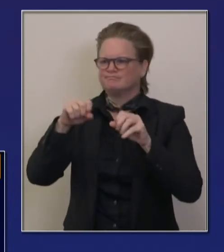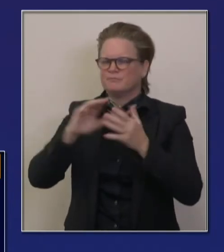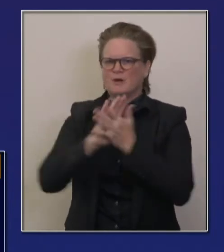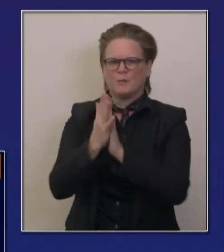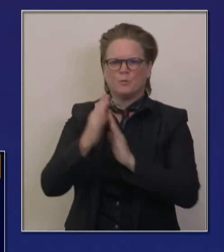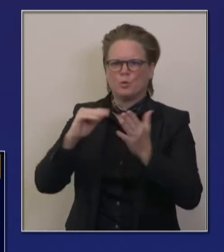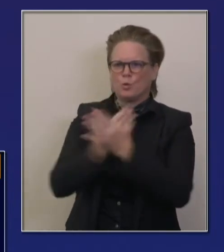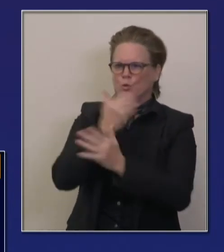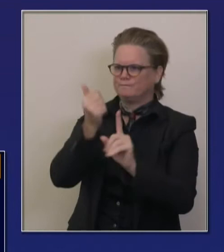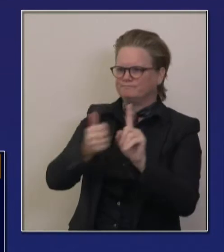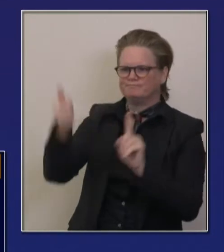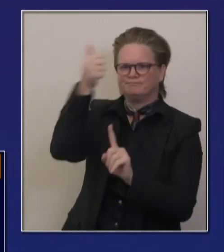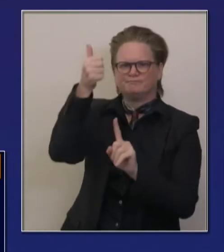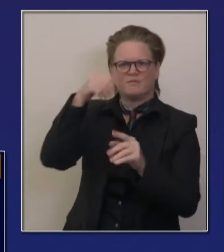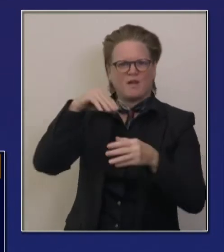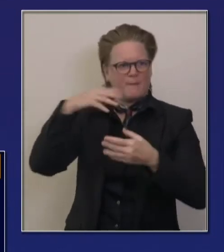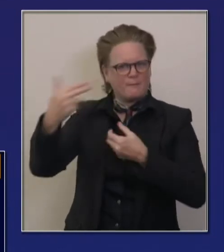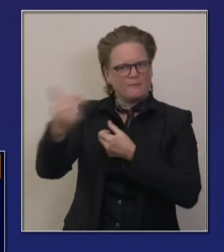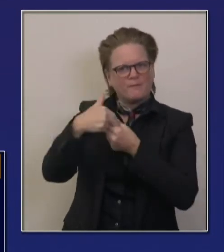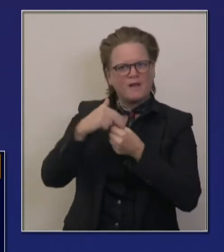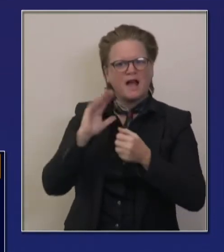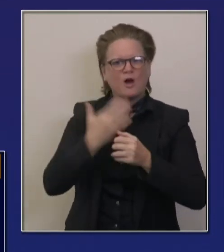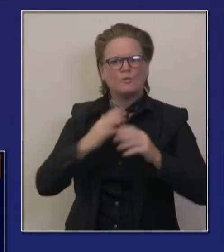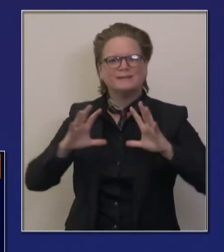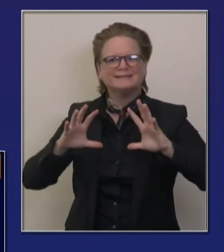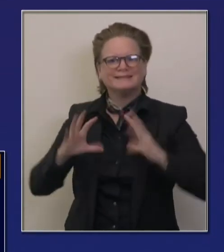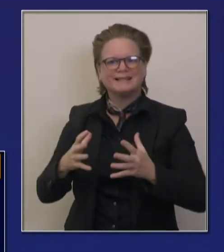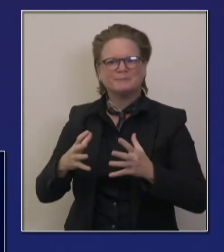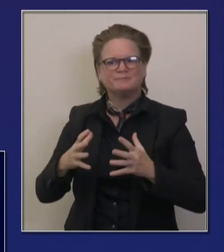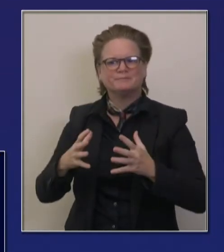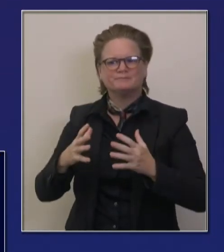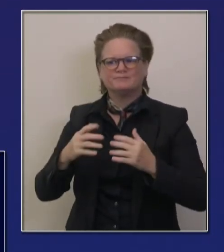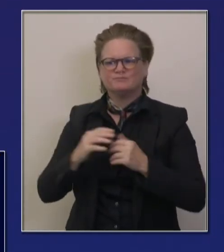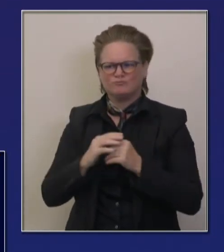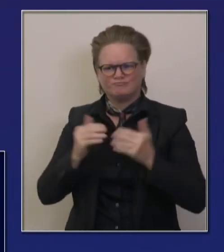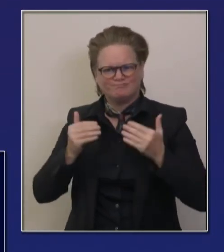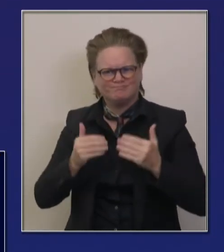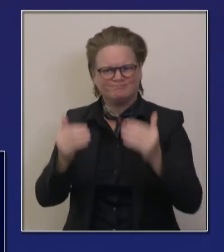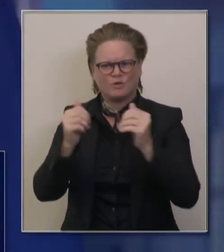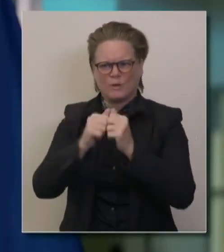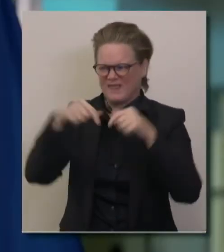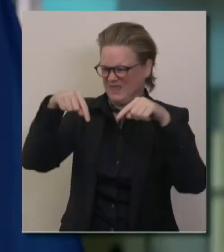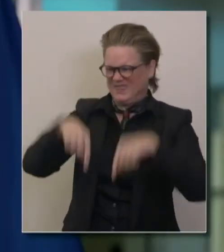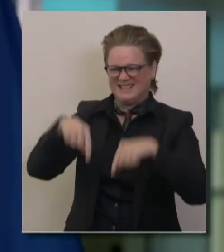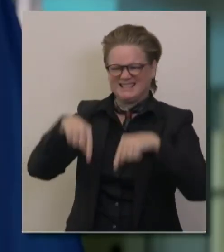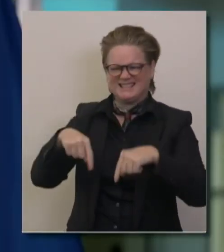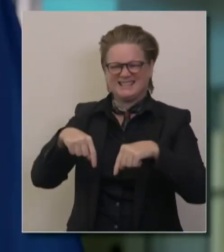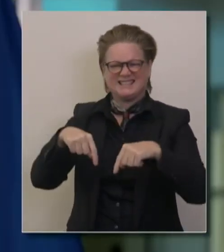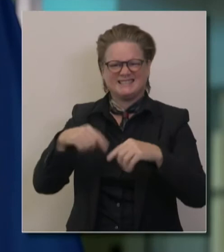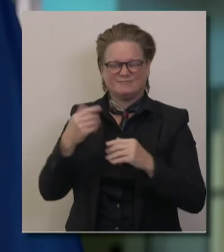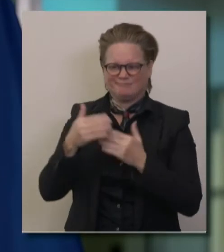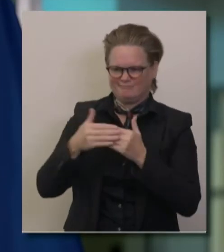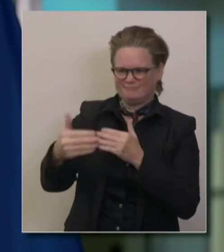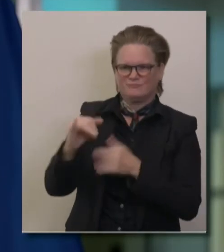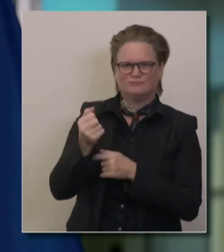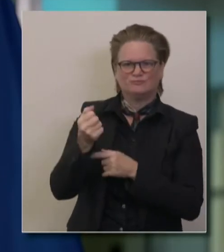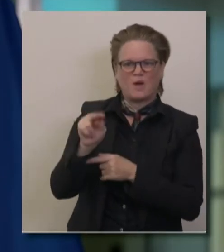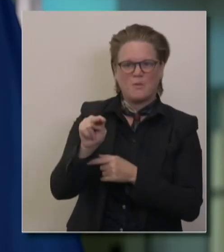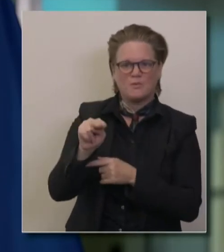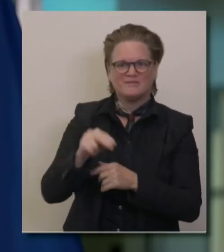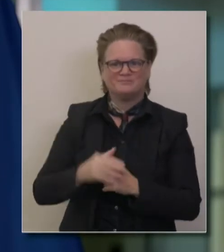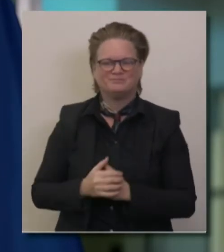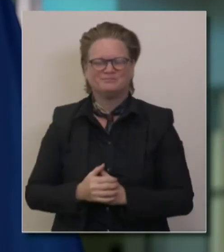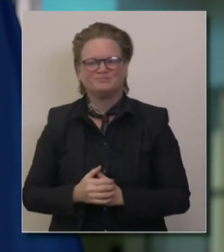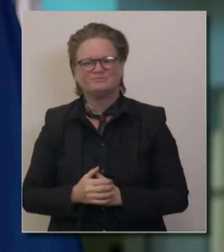our efforts as we move into this next and challenging phase. With that, of course, we're happy now to answer any questions.